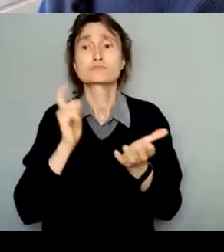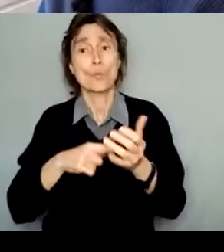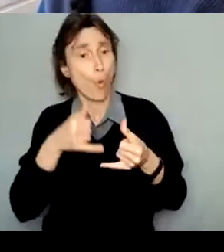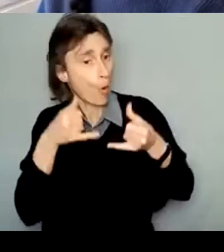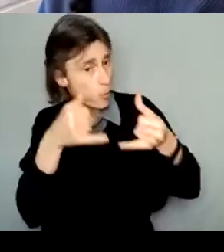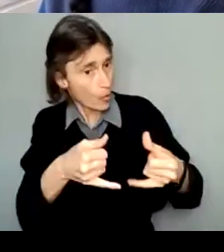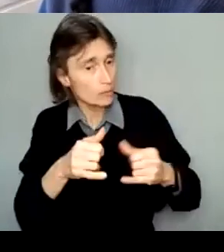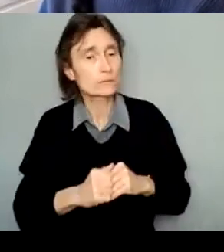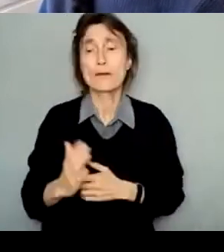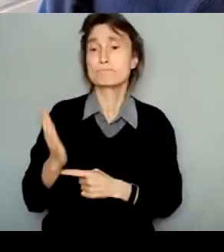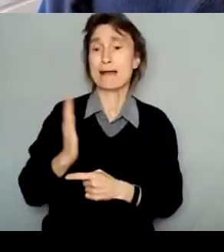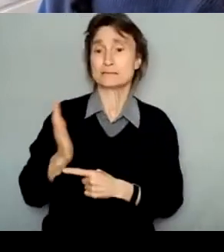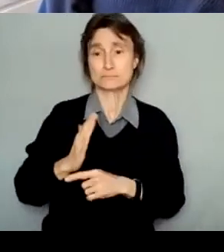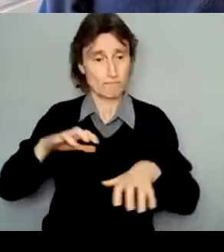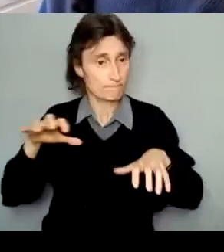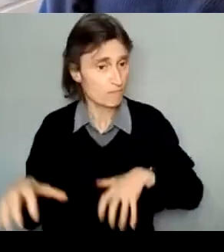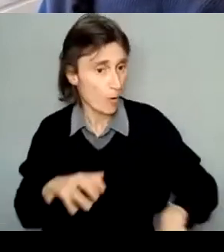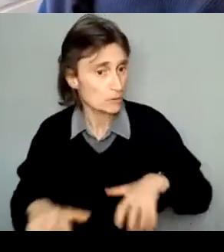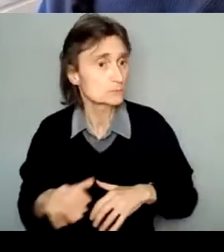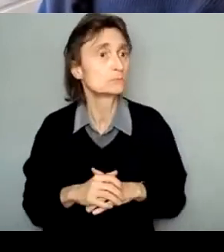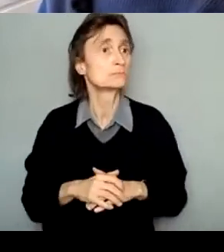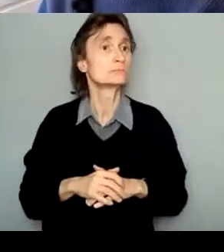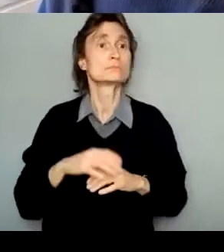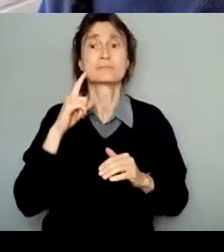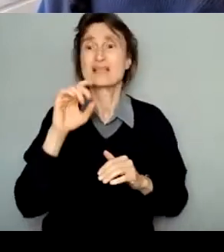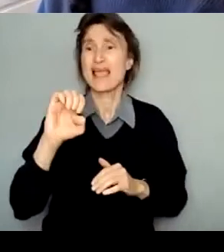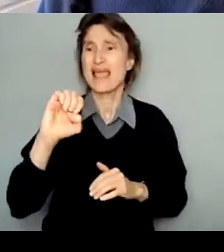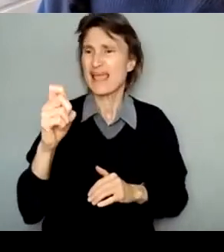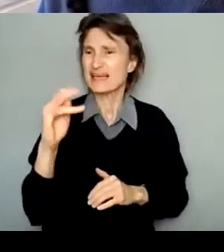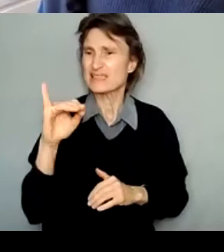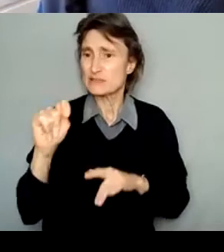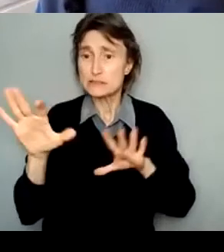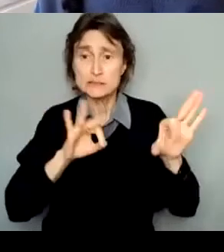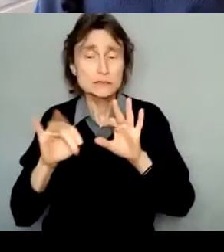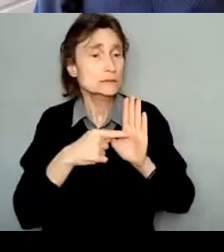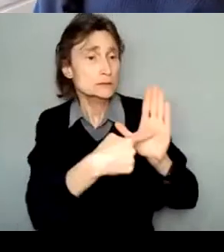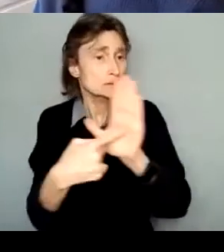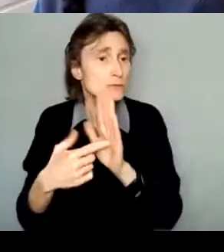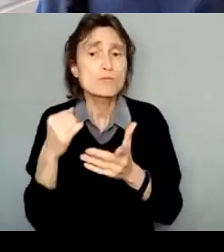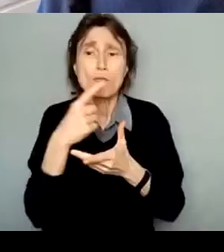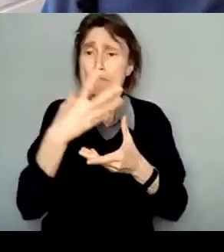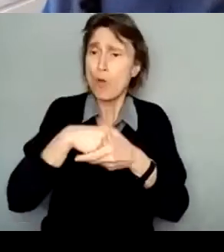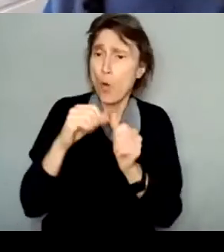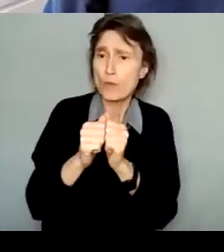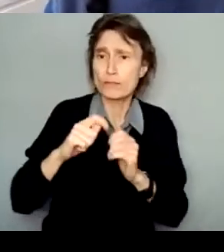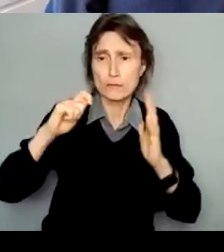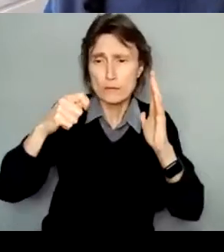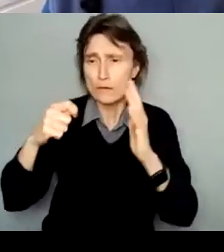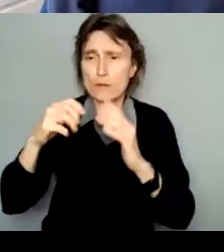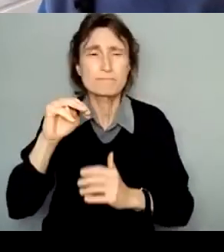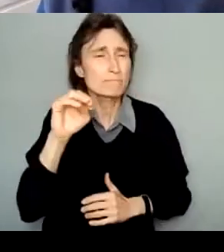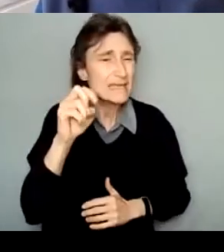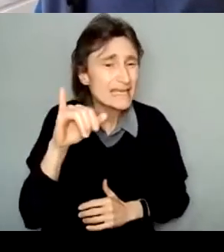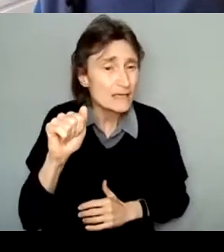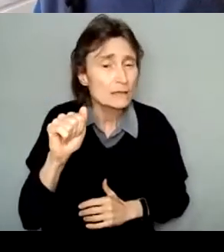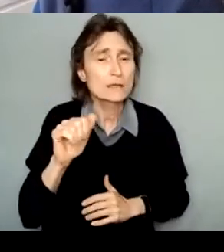exhibitions, maybe media, professional affiliations, and the list goes on. All that said, don't let a